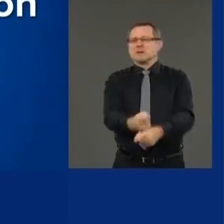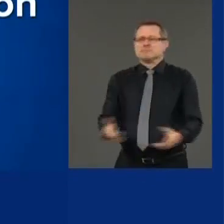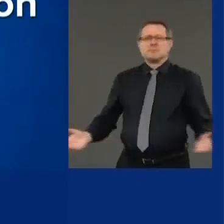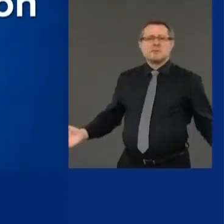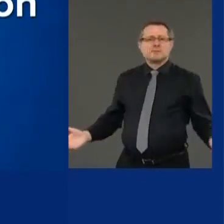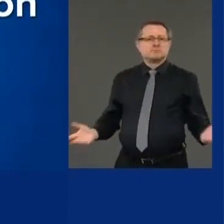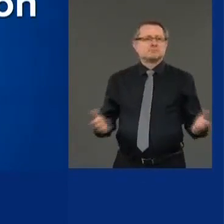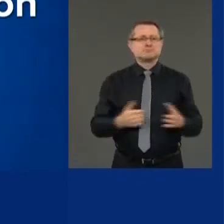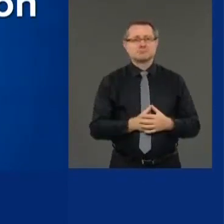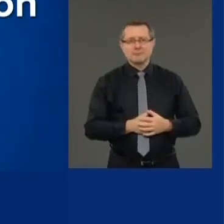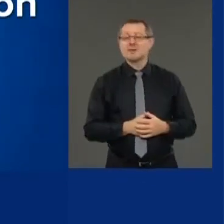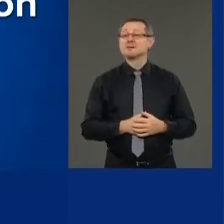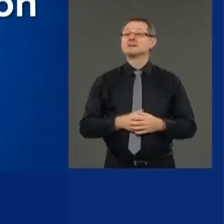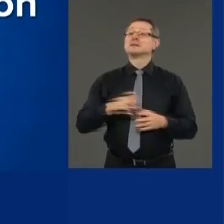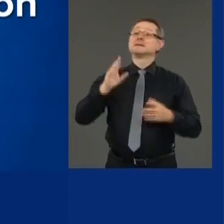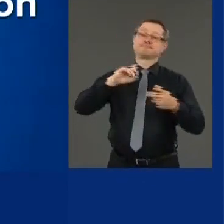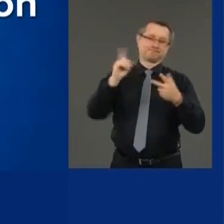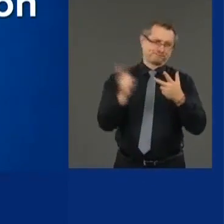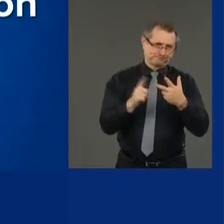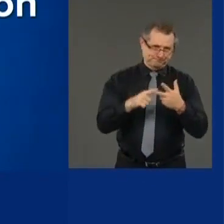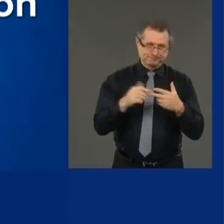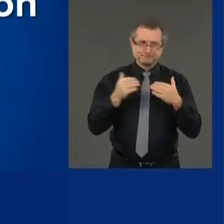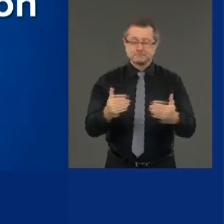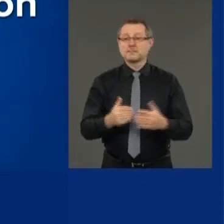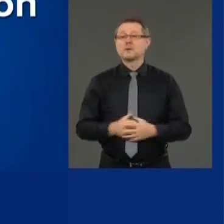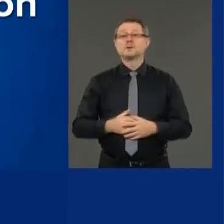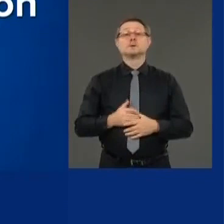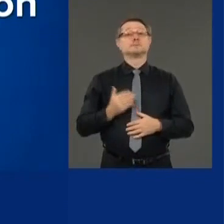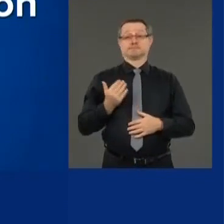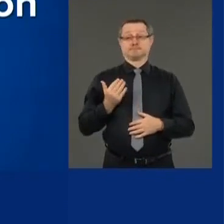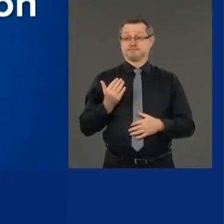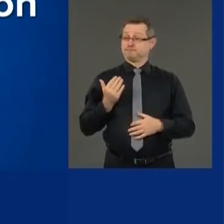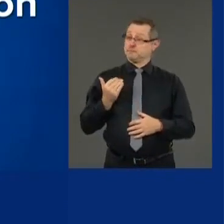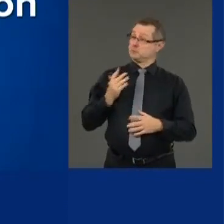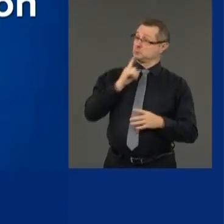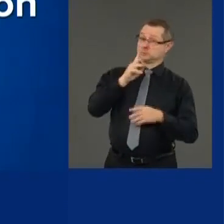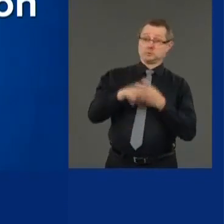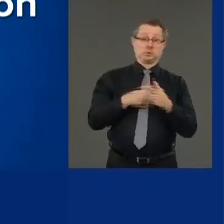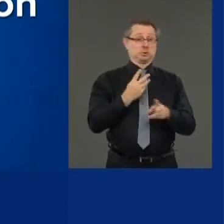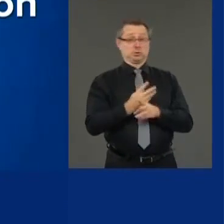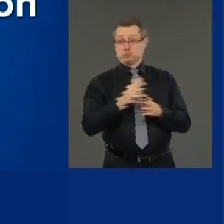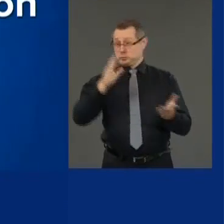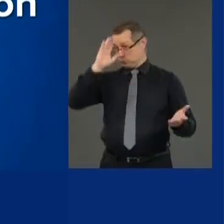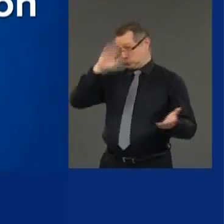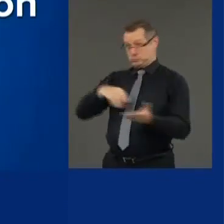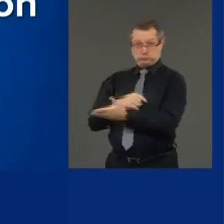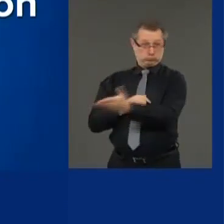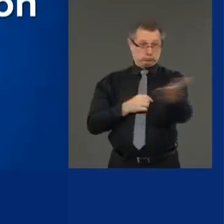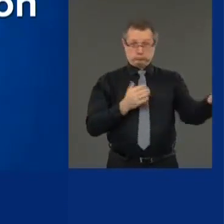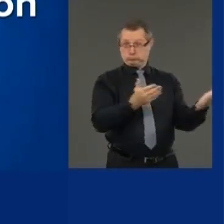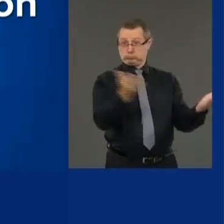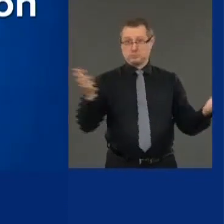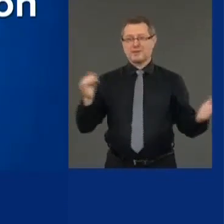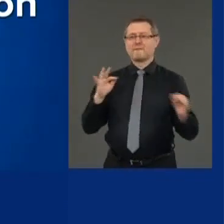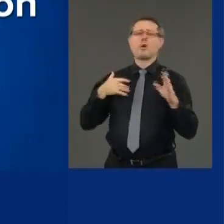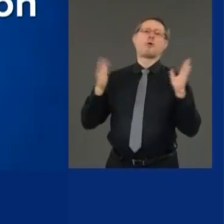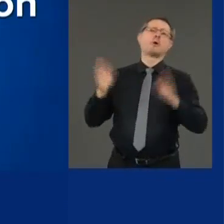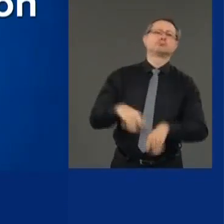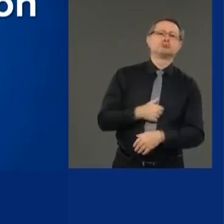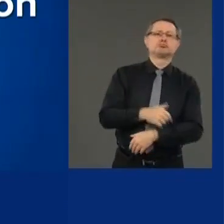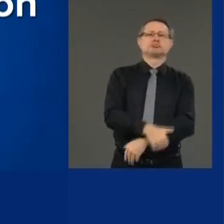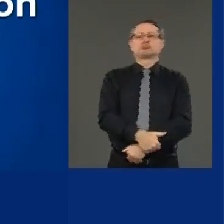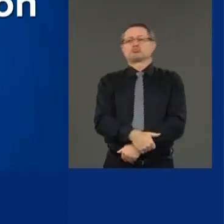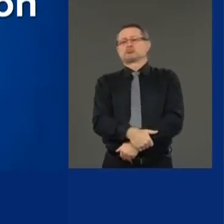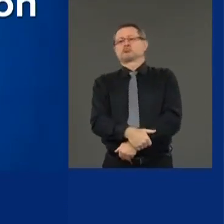Also, practically, we know that if we don't control the virus in the other states that we are